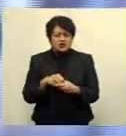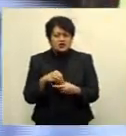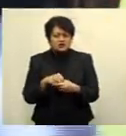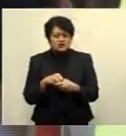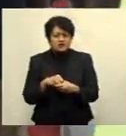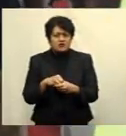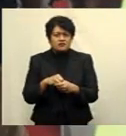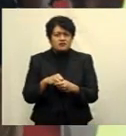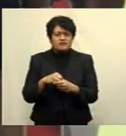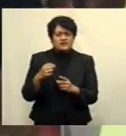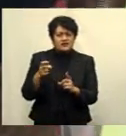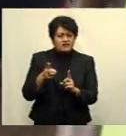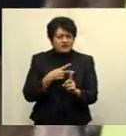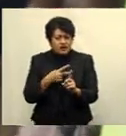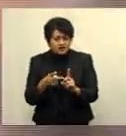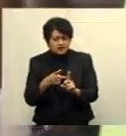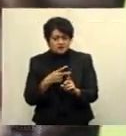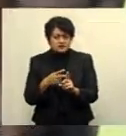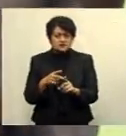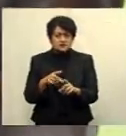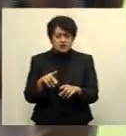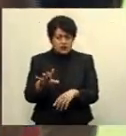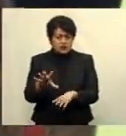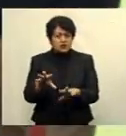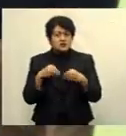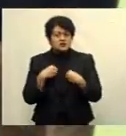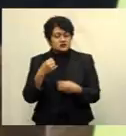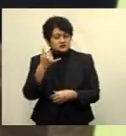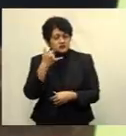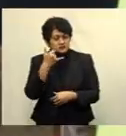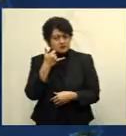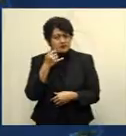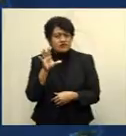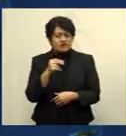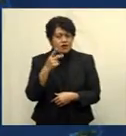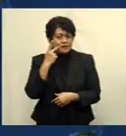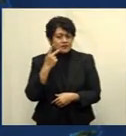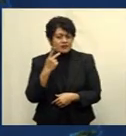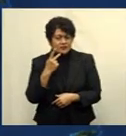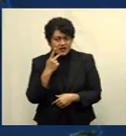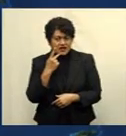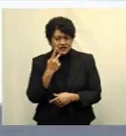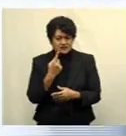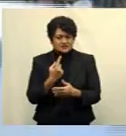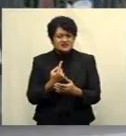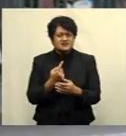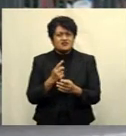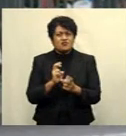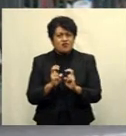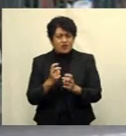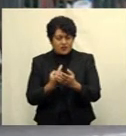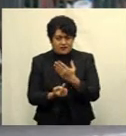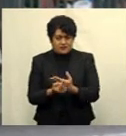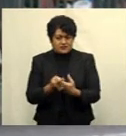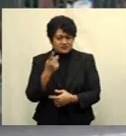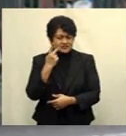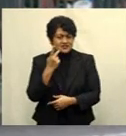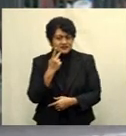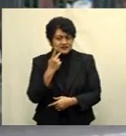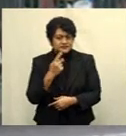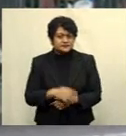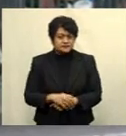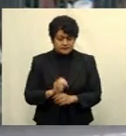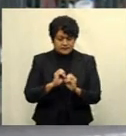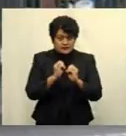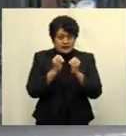violence. We are also receiving calls from parents, you know, in regards to parenting-related concerns. The organization says